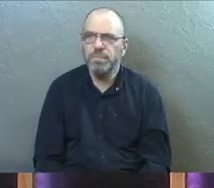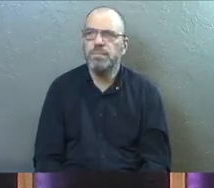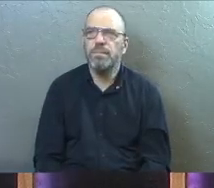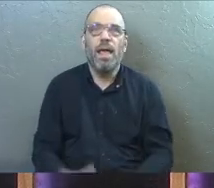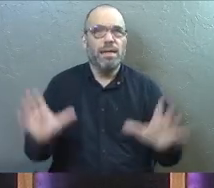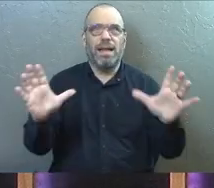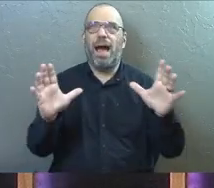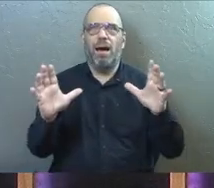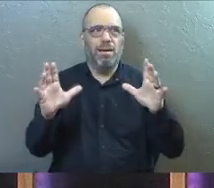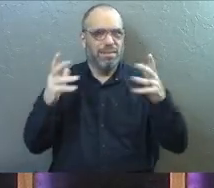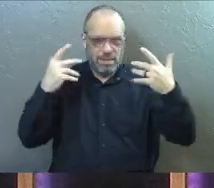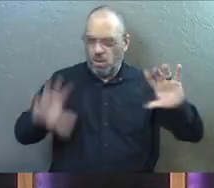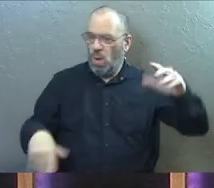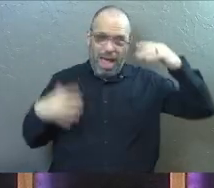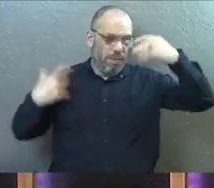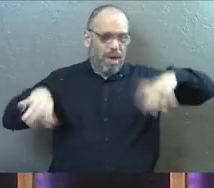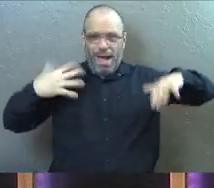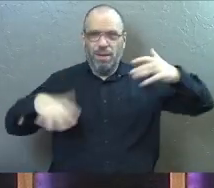Man, that was a lot already.